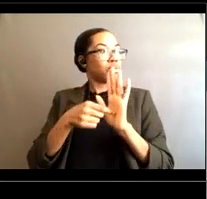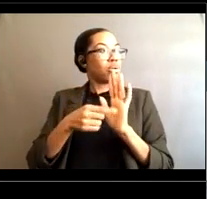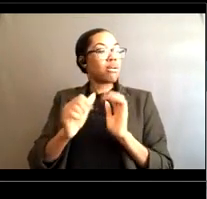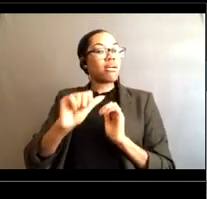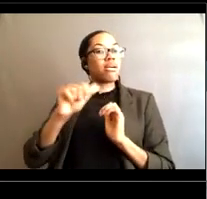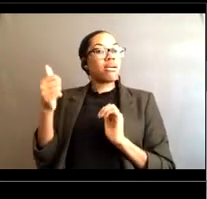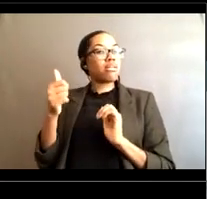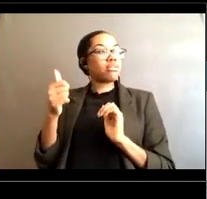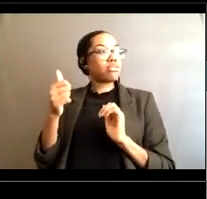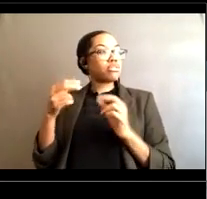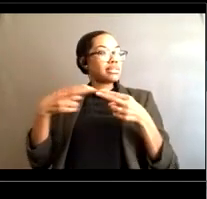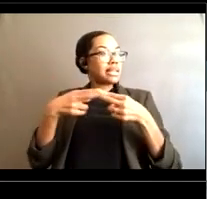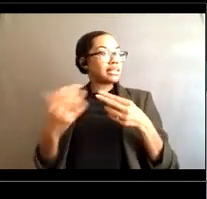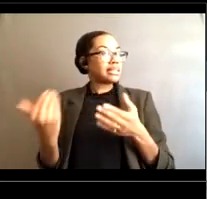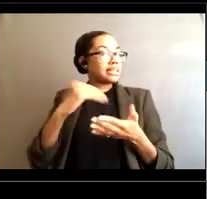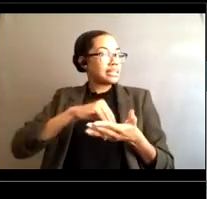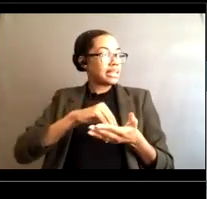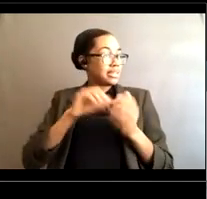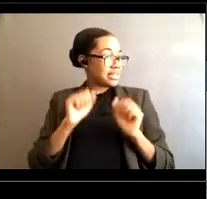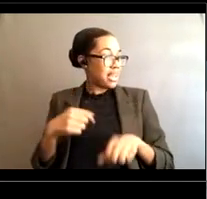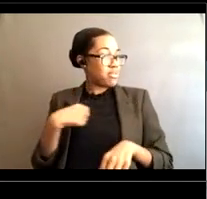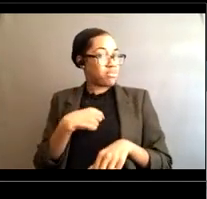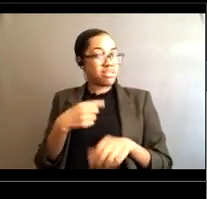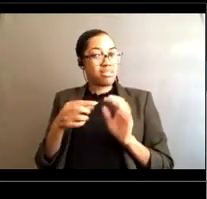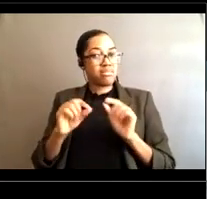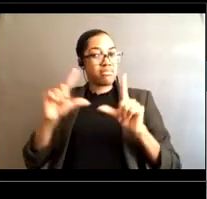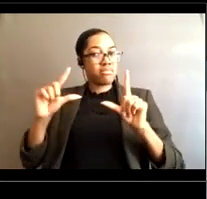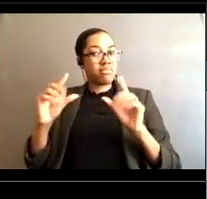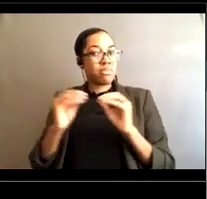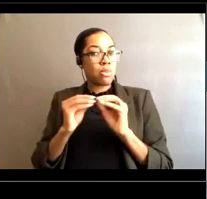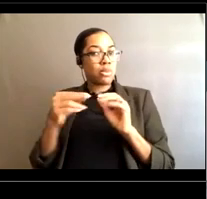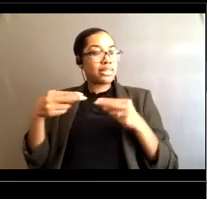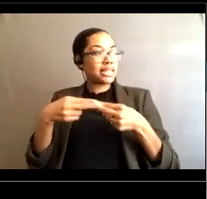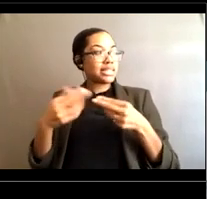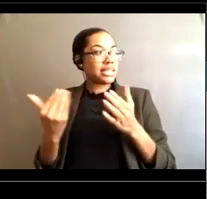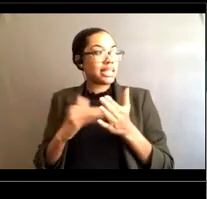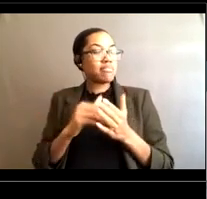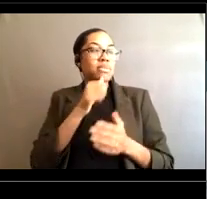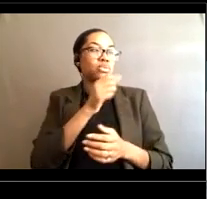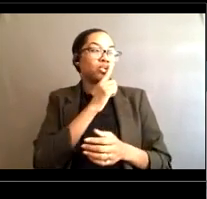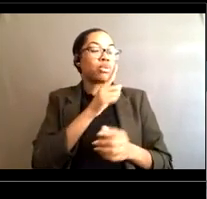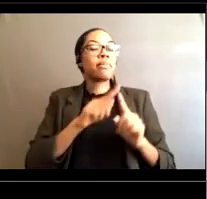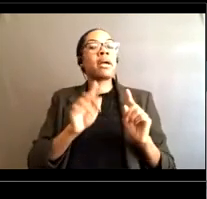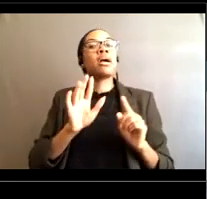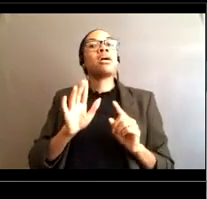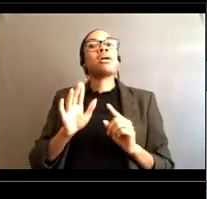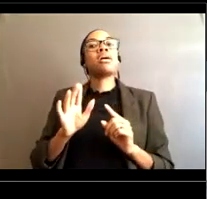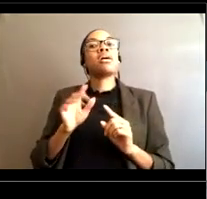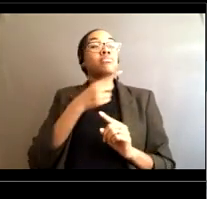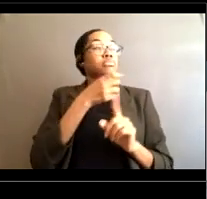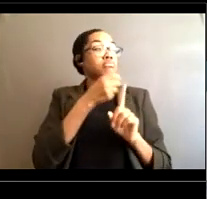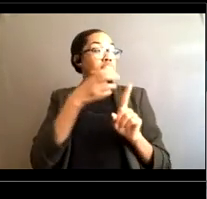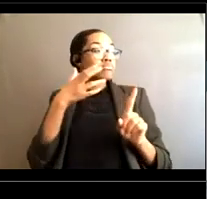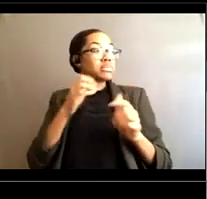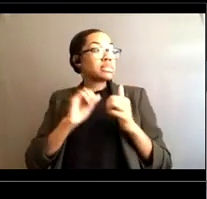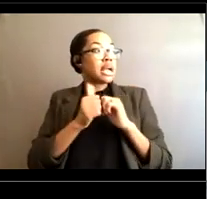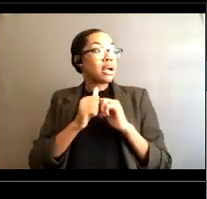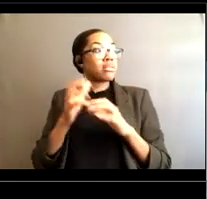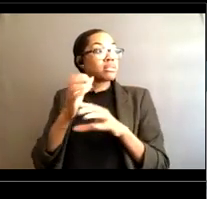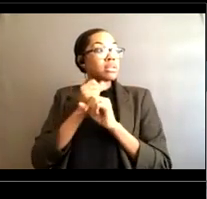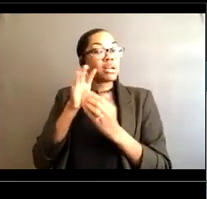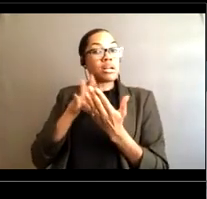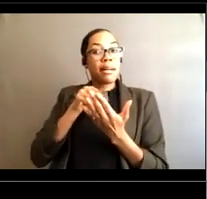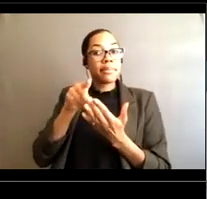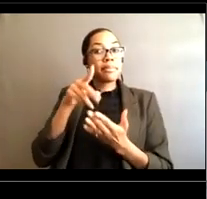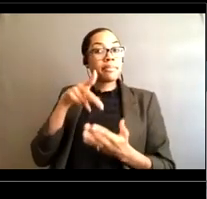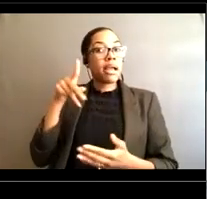think that would be um, the thing to do right now, but you um, do you want to talk about how people can request a copy of